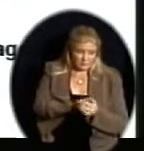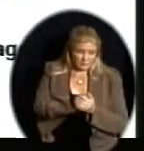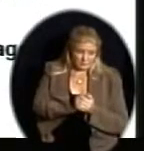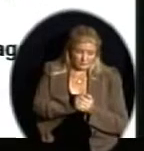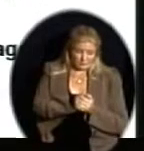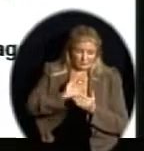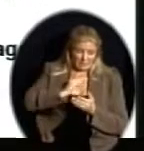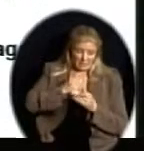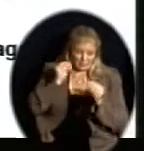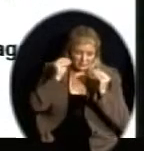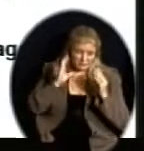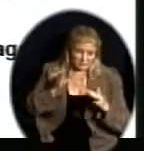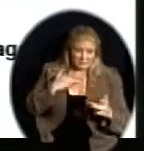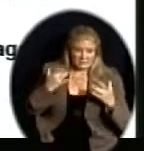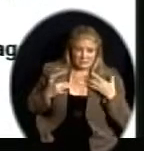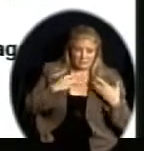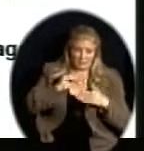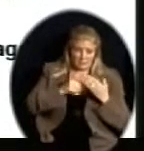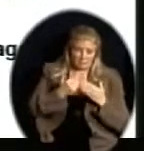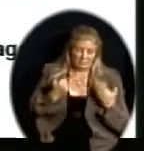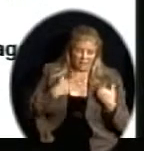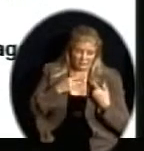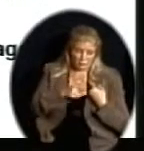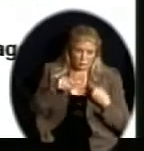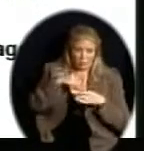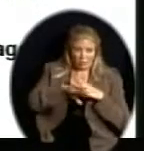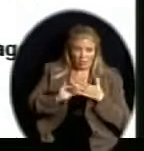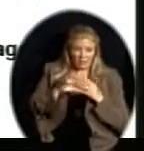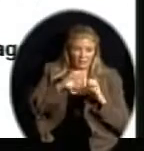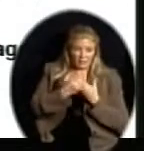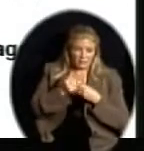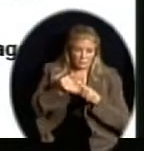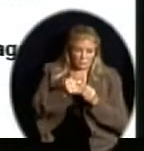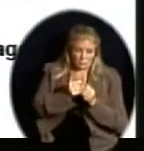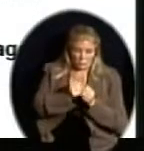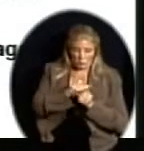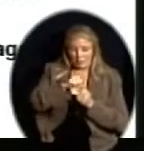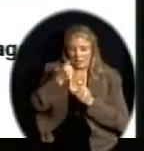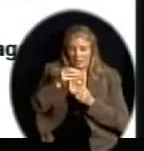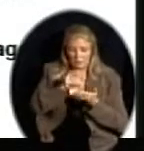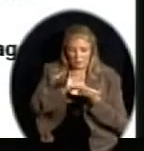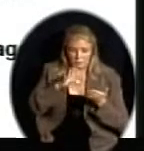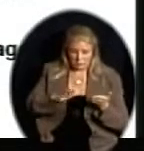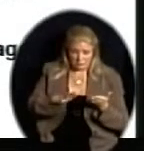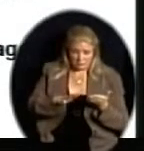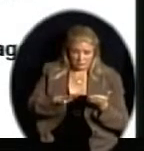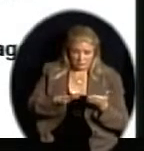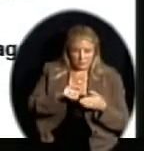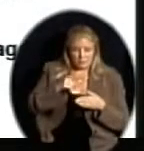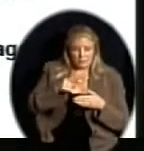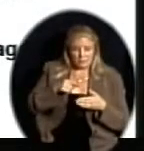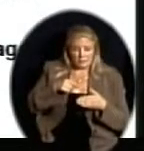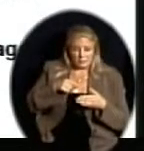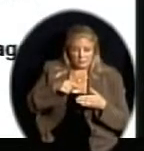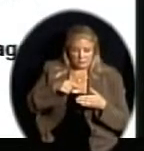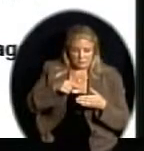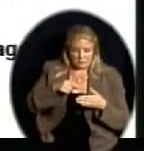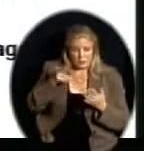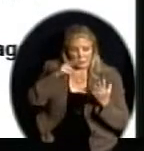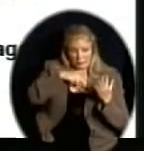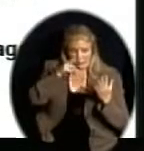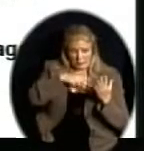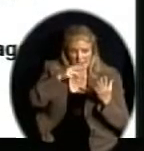having her in that class with other students. Carolina begins her 11th grade year reading at the first grade level,